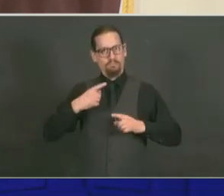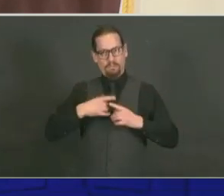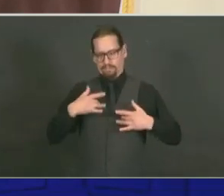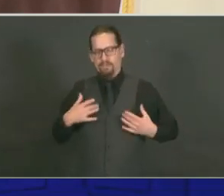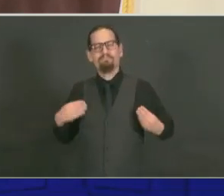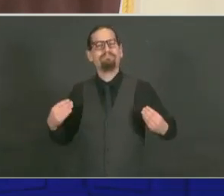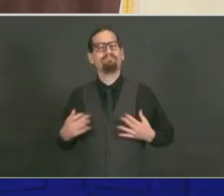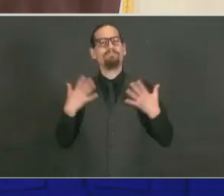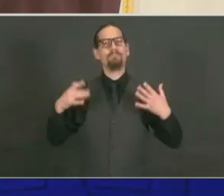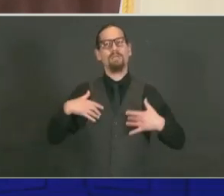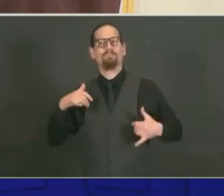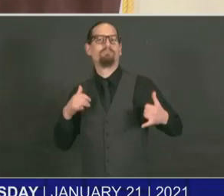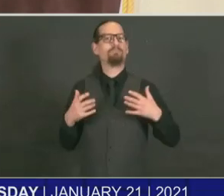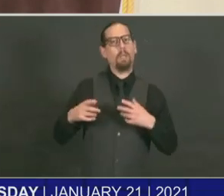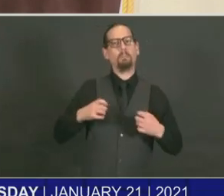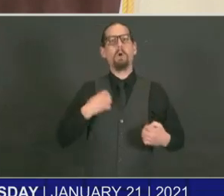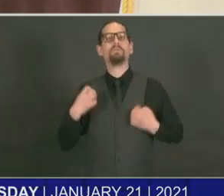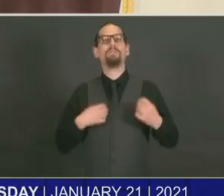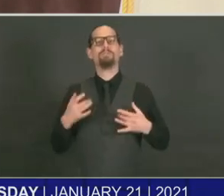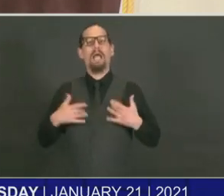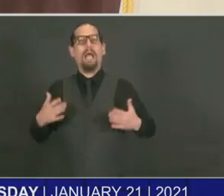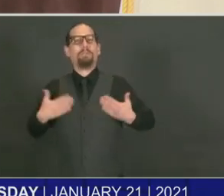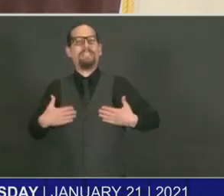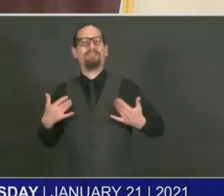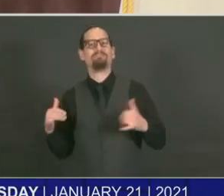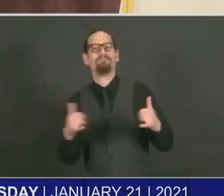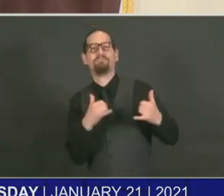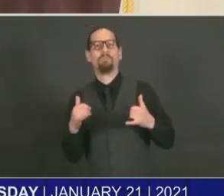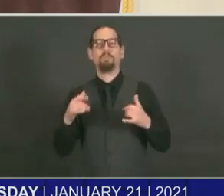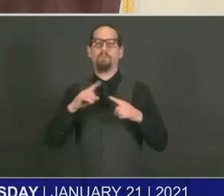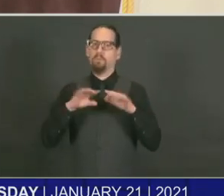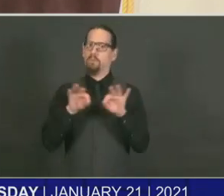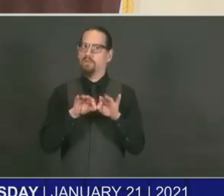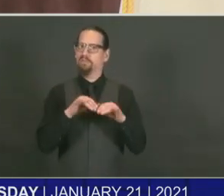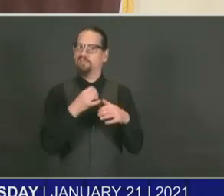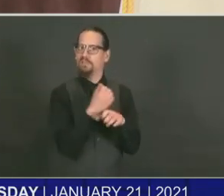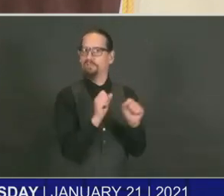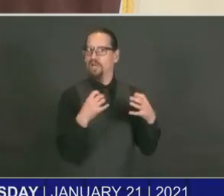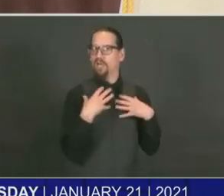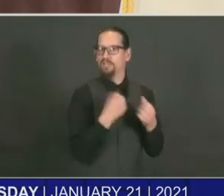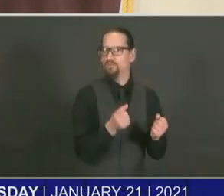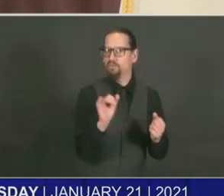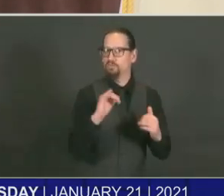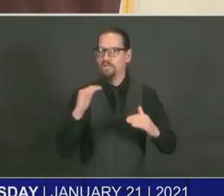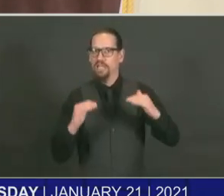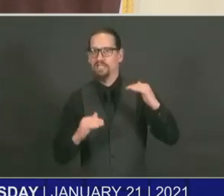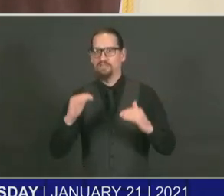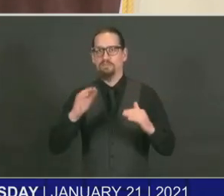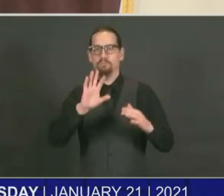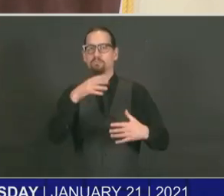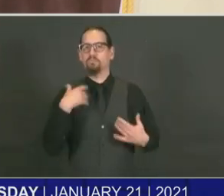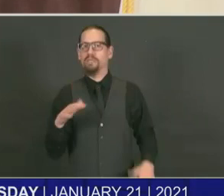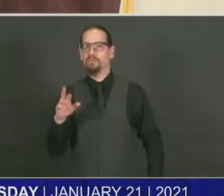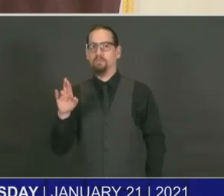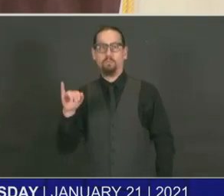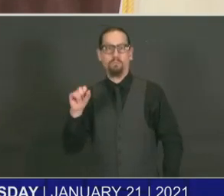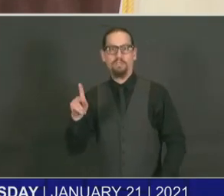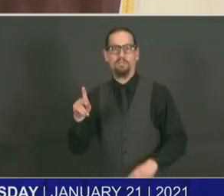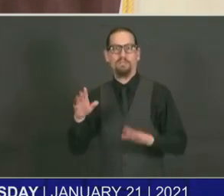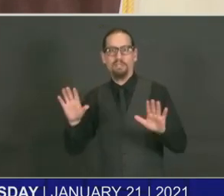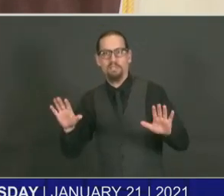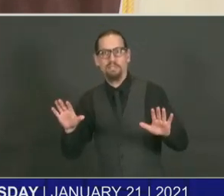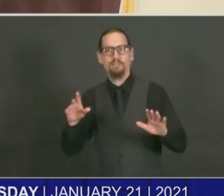in a way that does not present more risk. So we would want to work with those municipalities